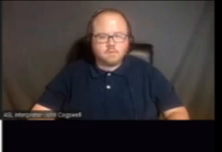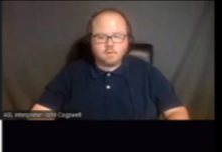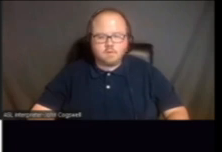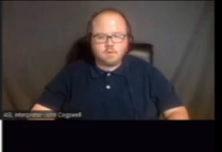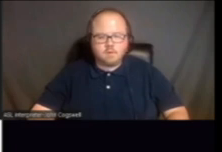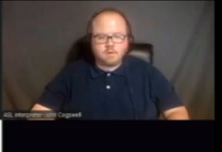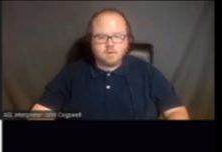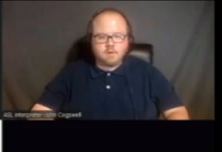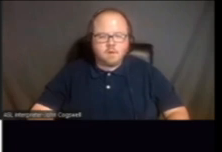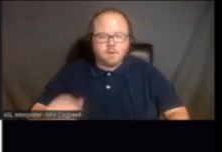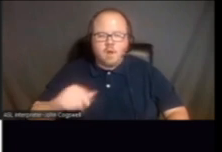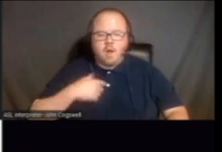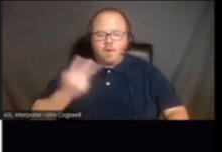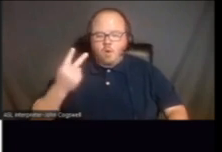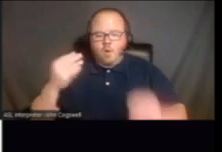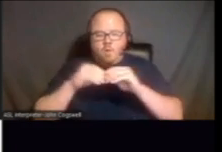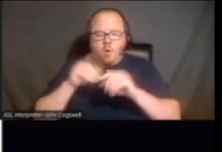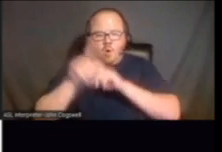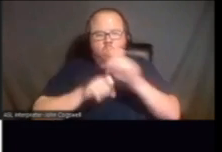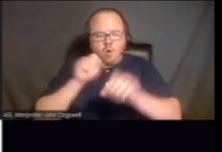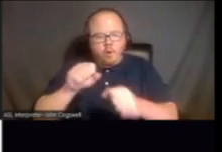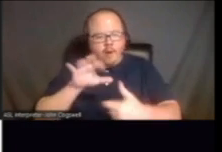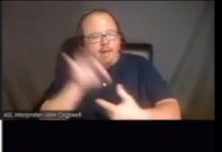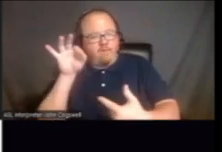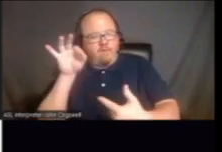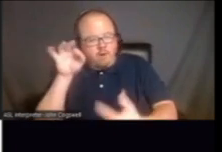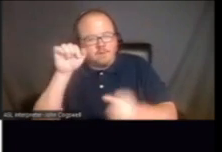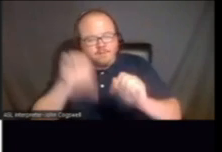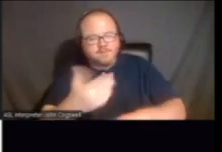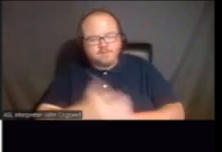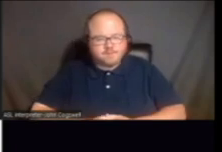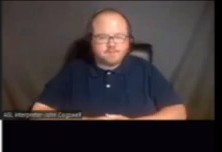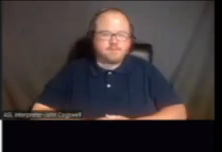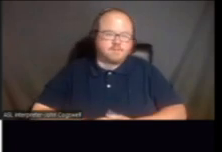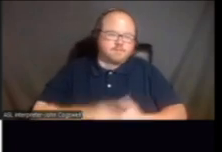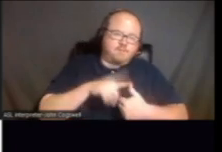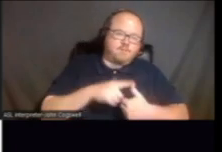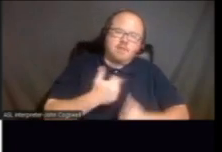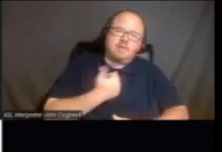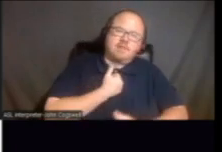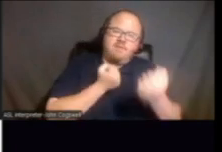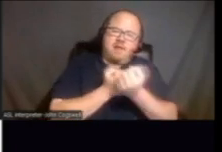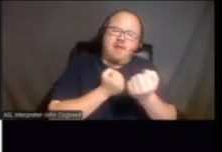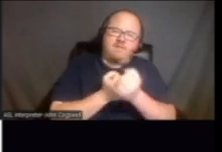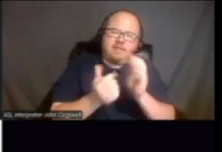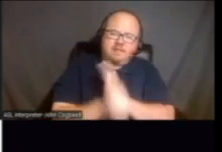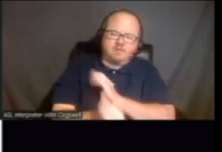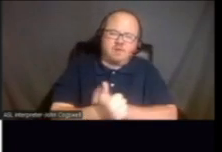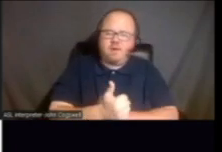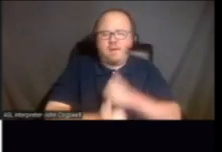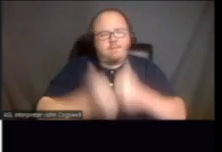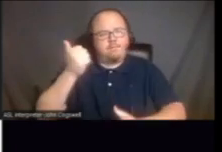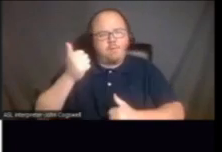I also have two more questions. You could pick from one. What is the self-advocacy skill that is most